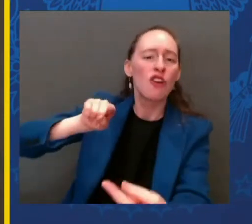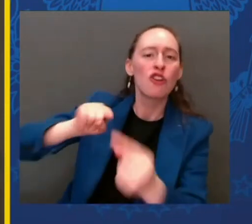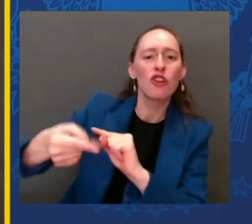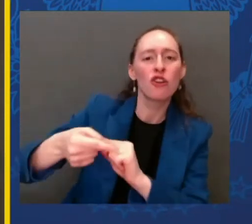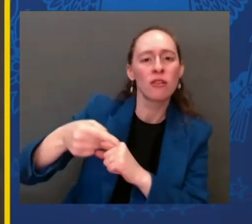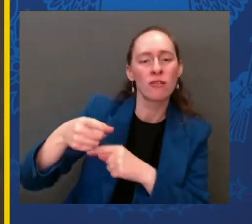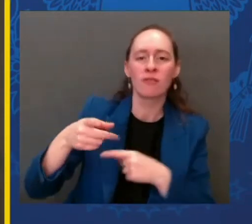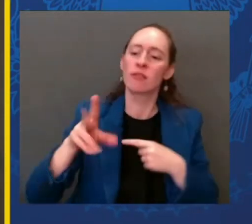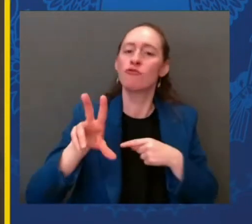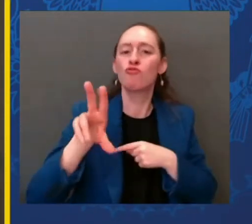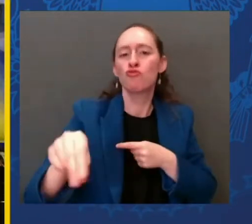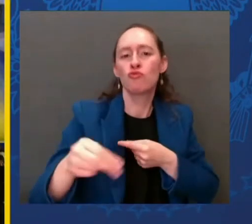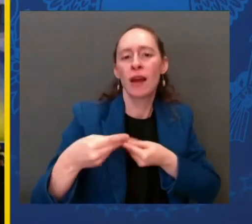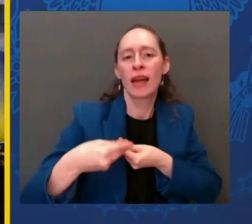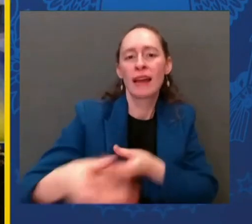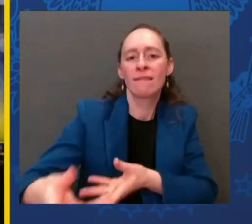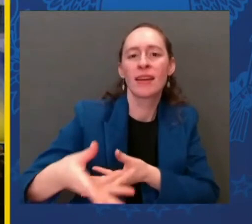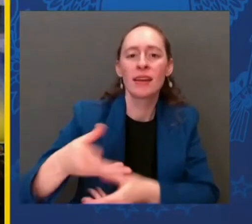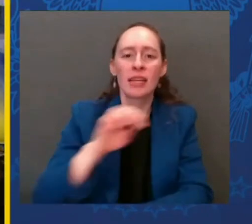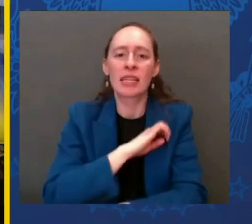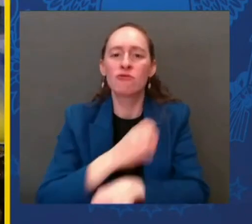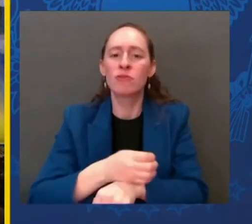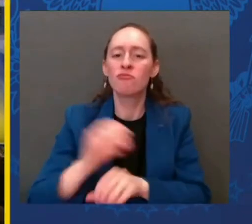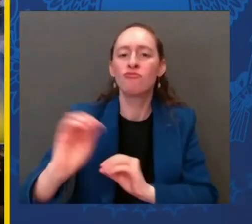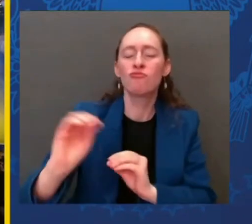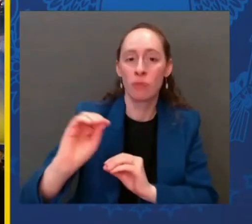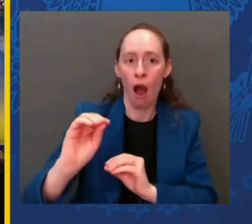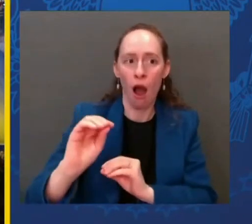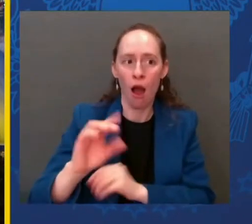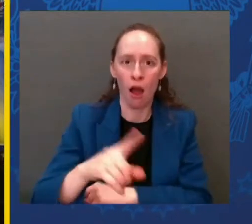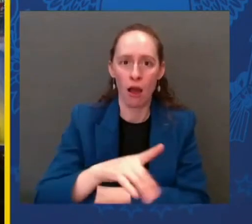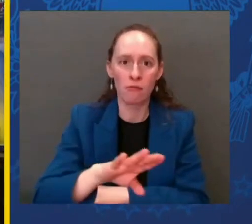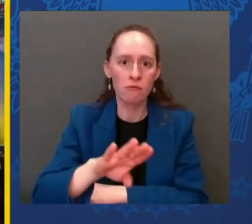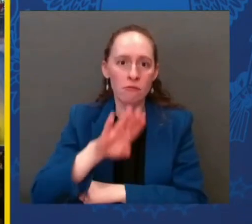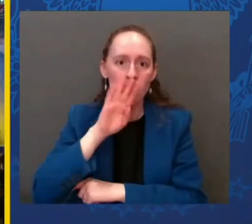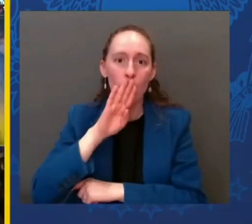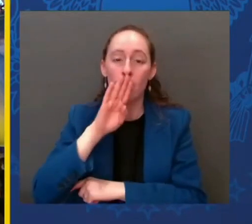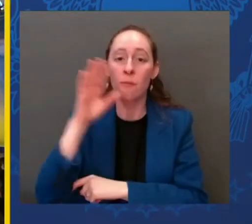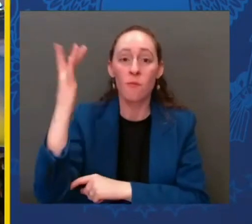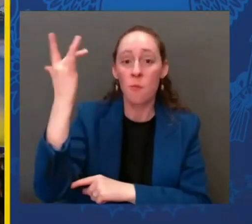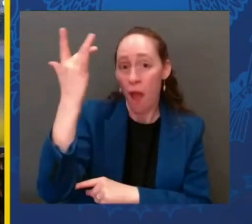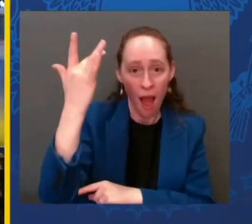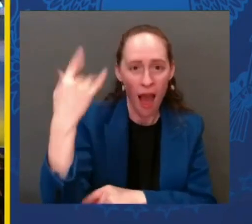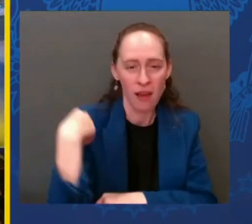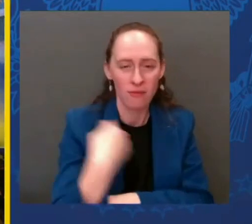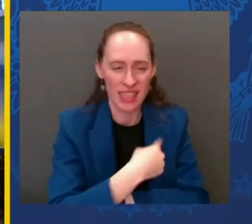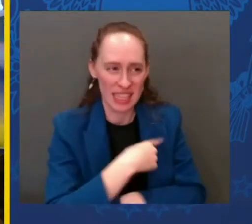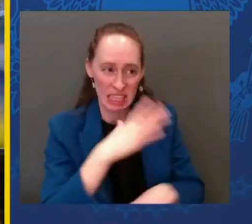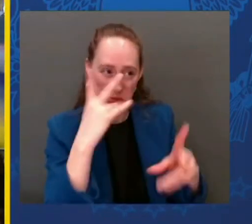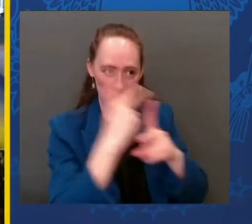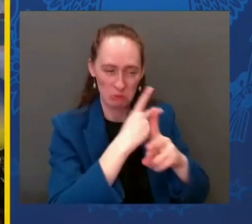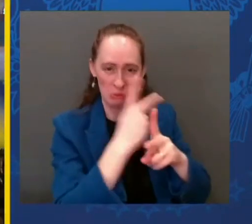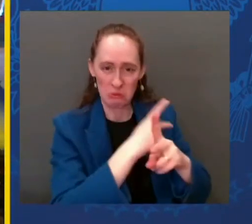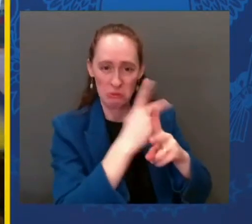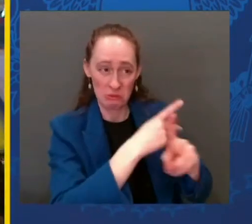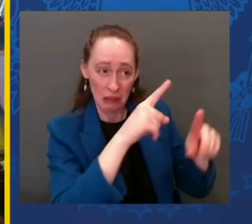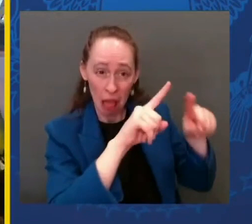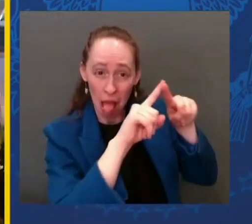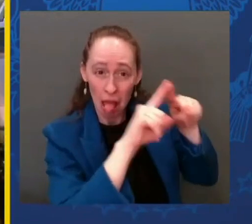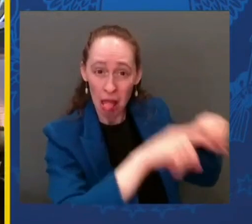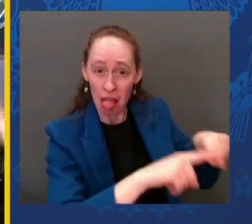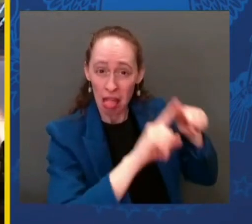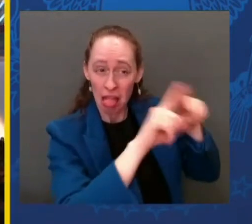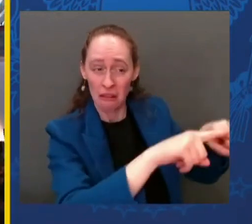Russian fossil fuels. He thought autocrats like himself were tough and leaders of democracy were soft.